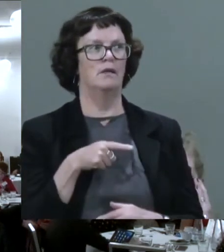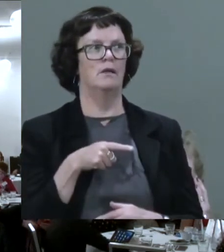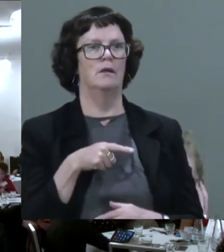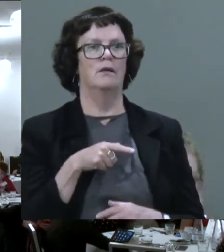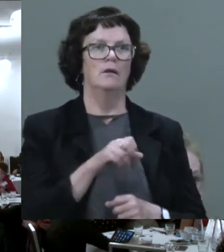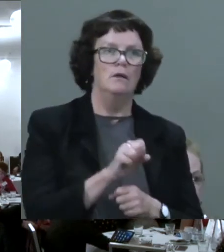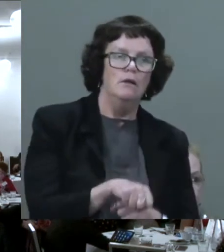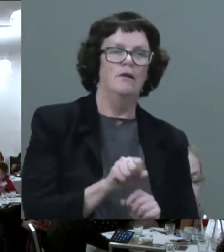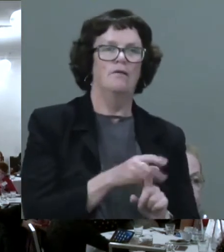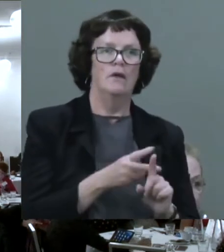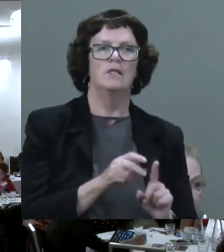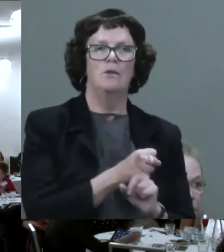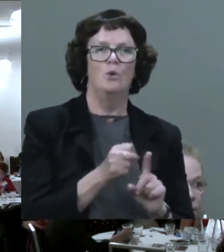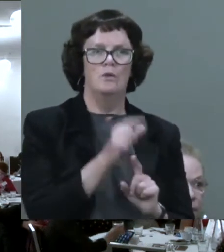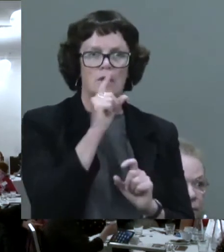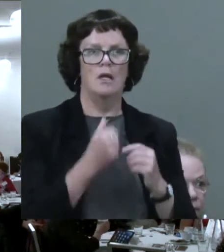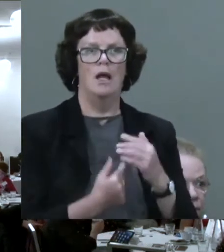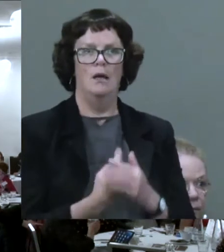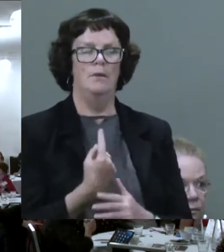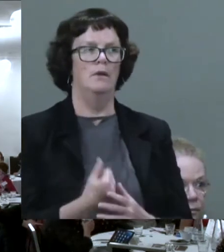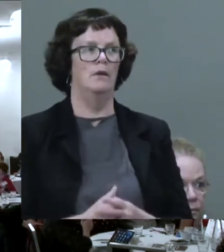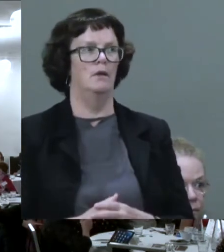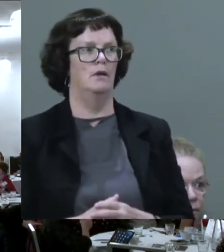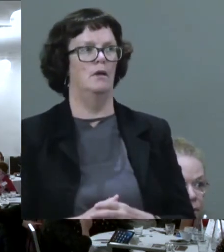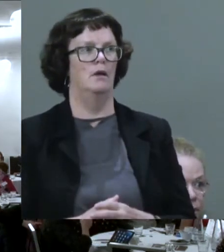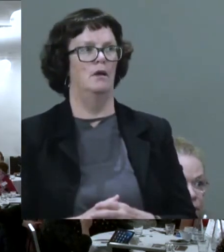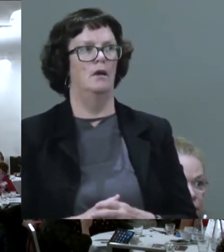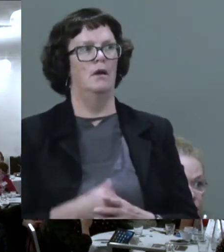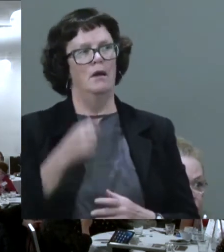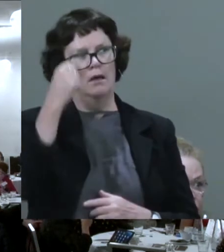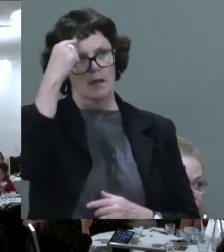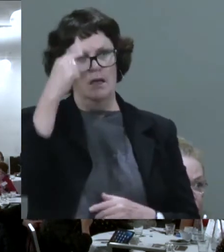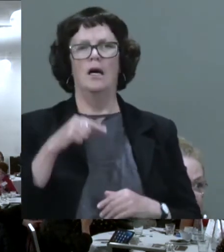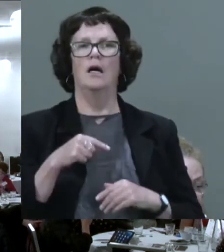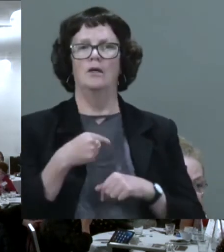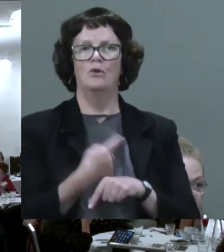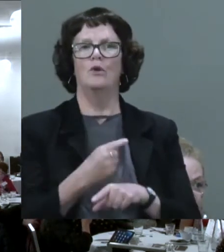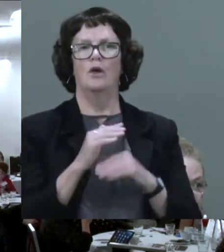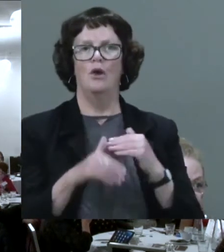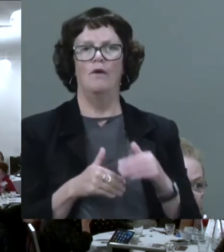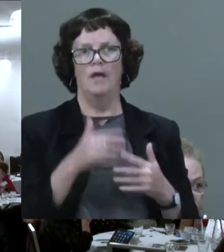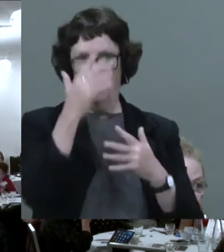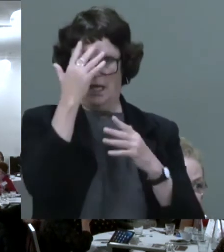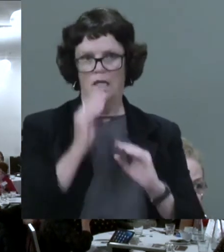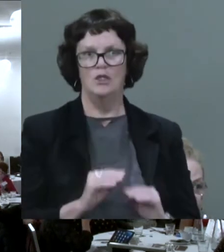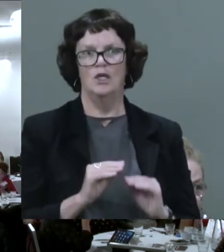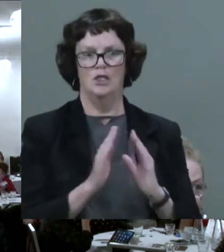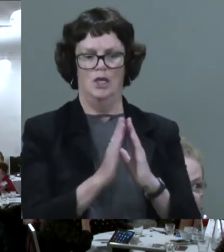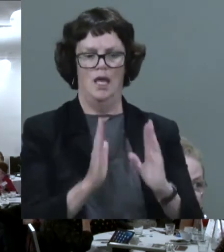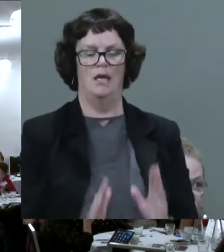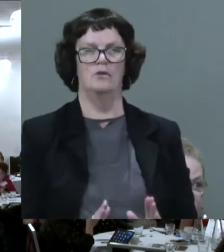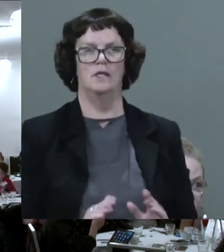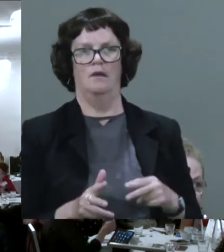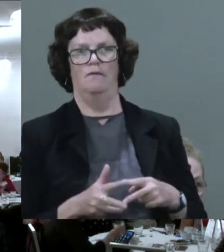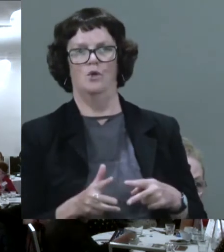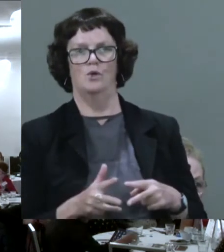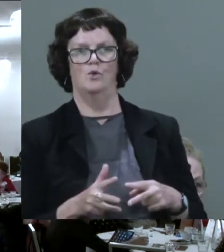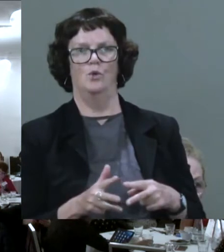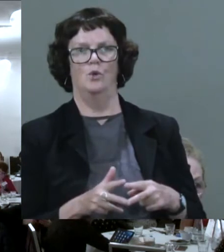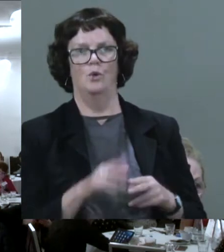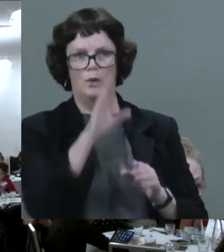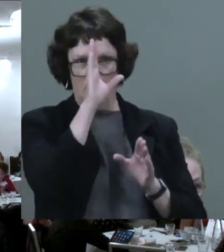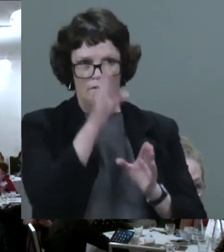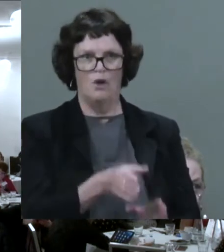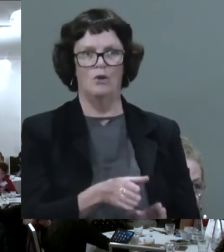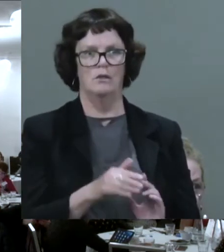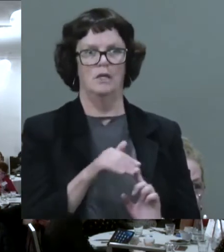when we talk about, I think you said education, housing are the first cab of the rank, we need to start thinking,